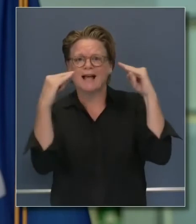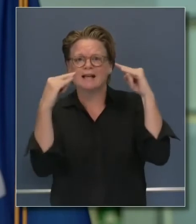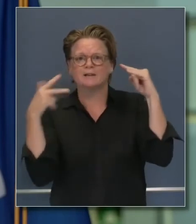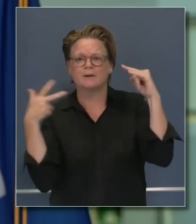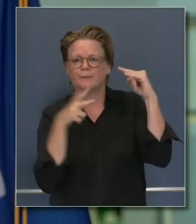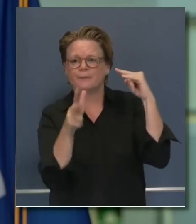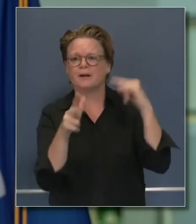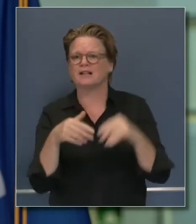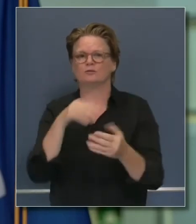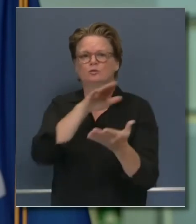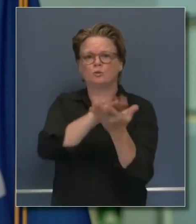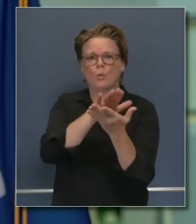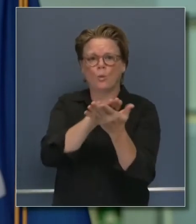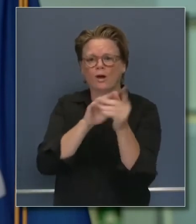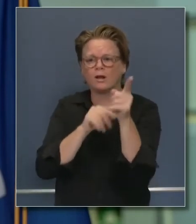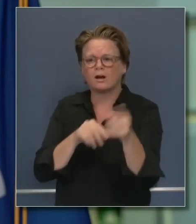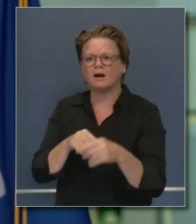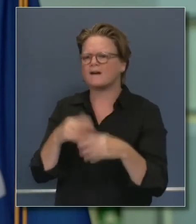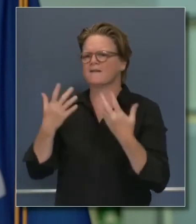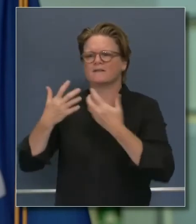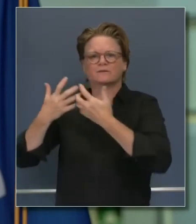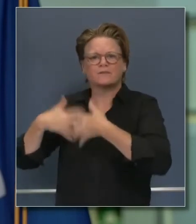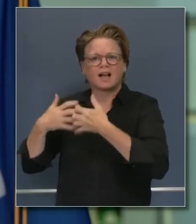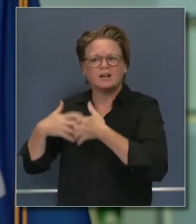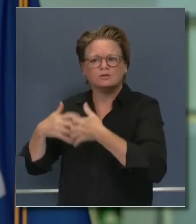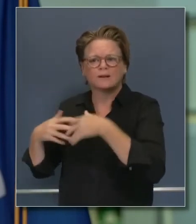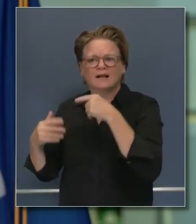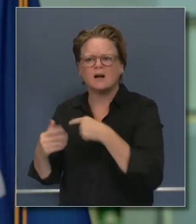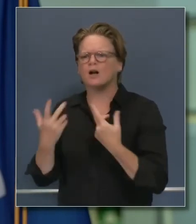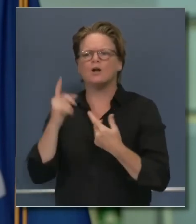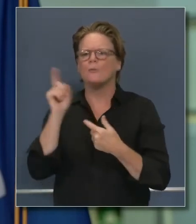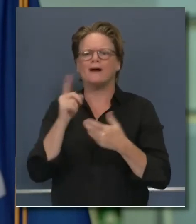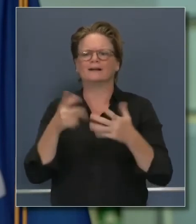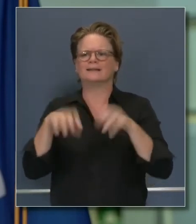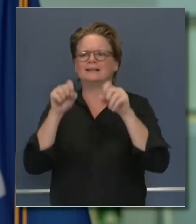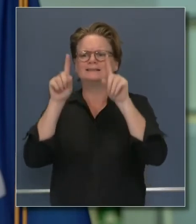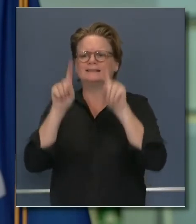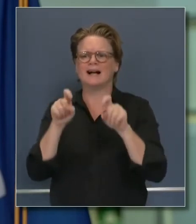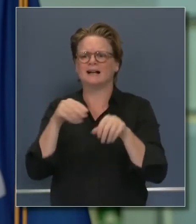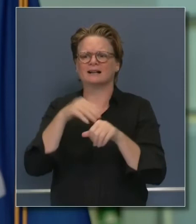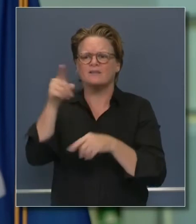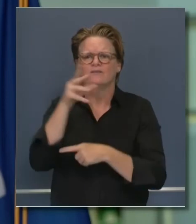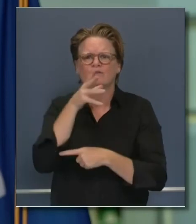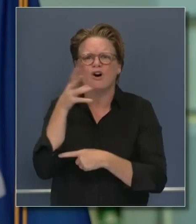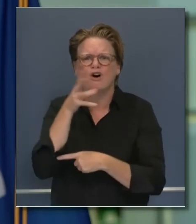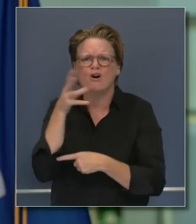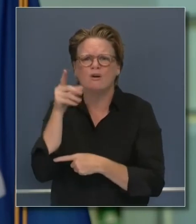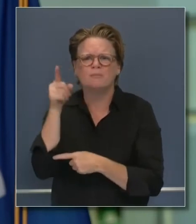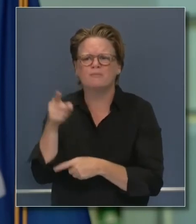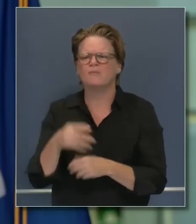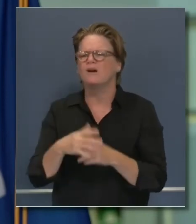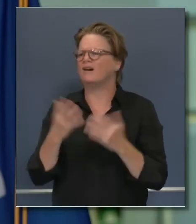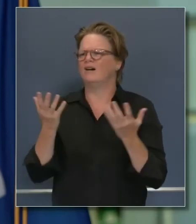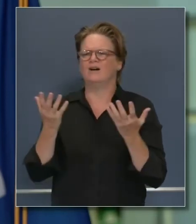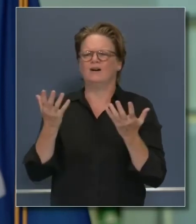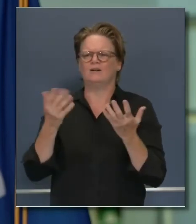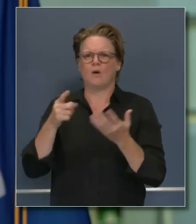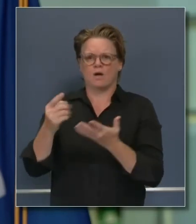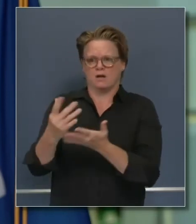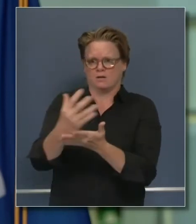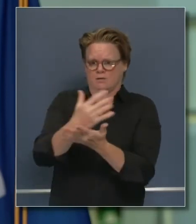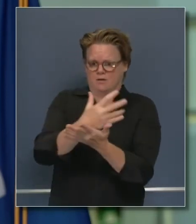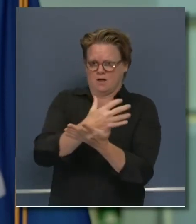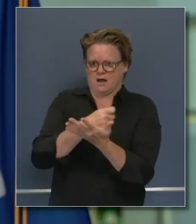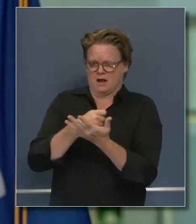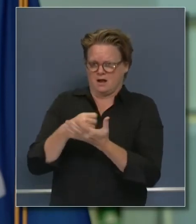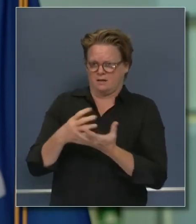or at a farm or another factory. Once that specimen is collected, it goes to a lab for processing, and